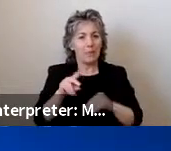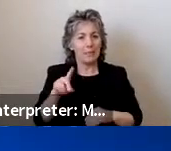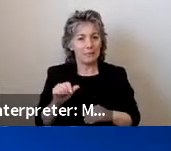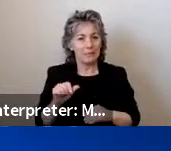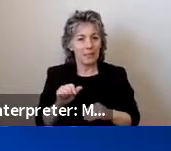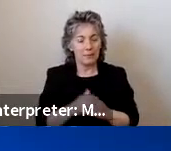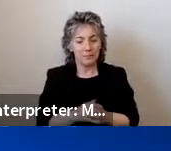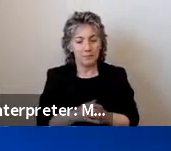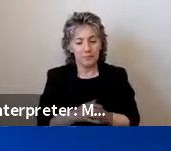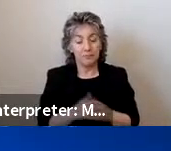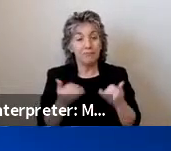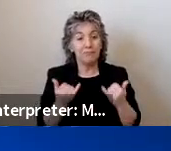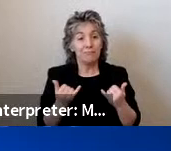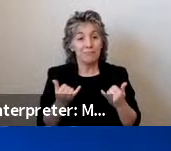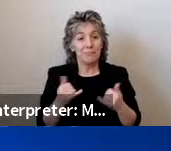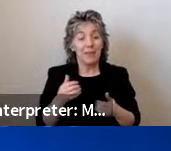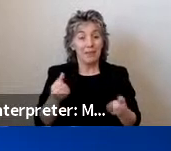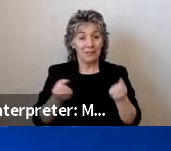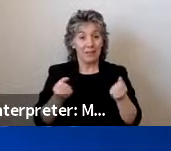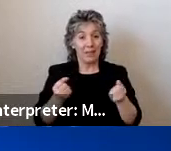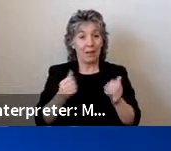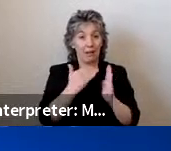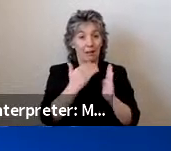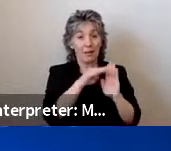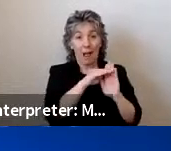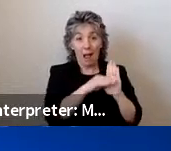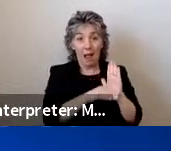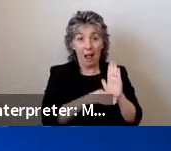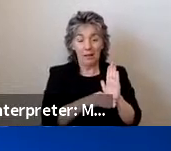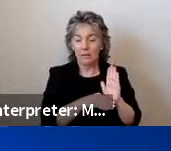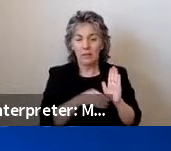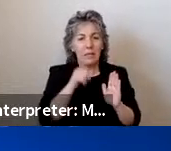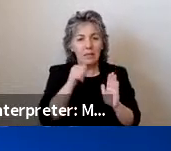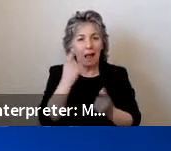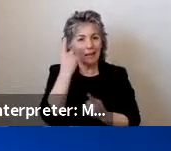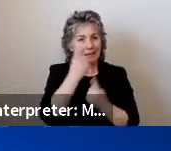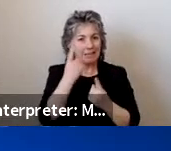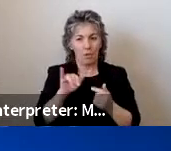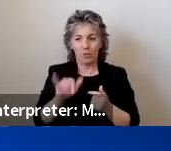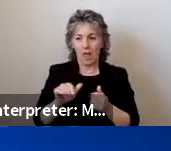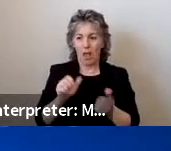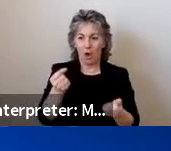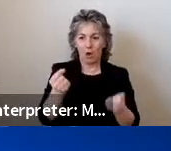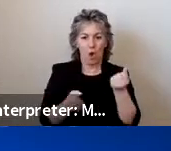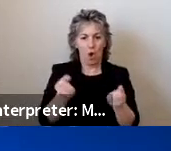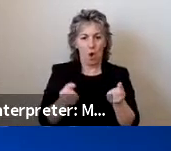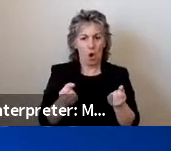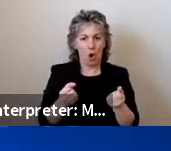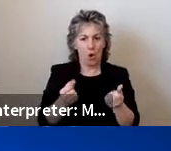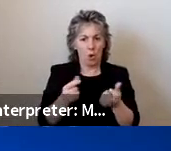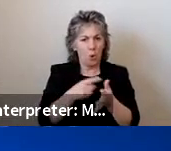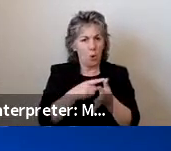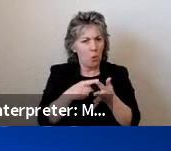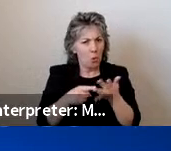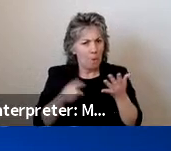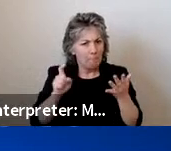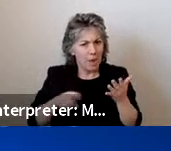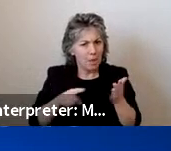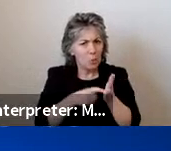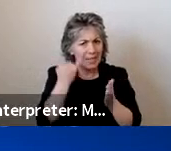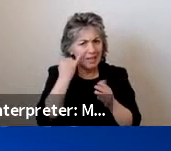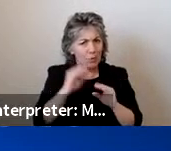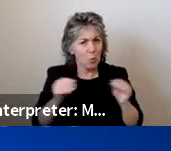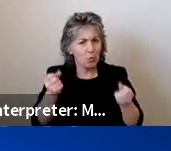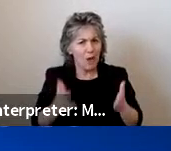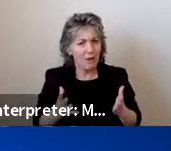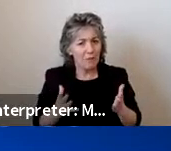vehicle guidelines do not consider tasks a vehicle would have to perform if there was no driver. But nevertheless, they are